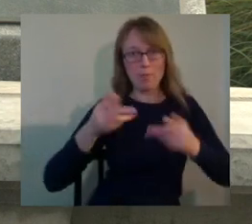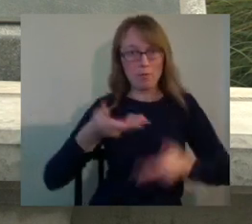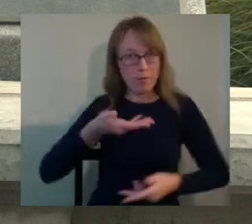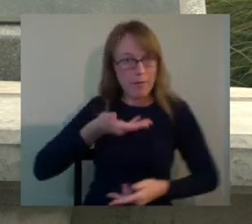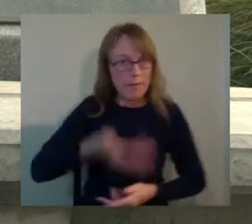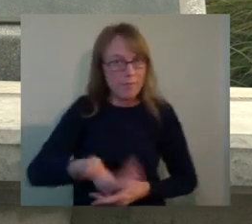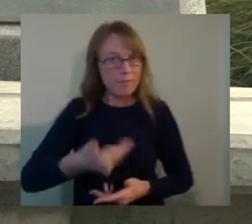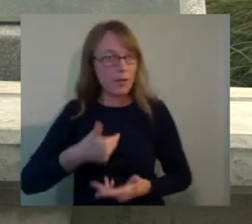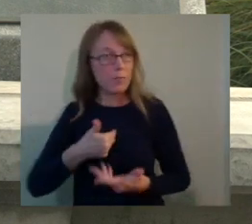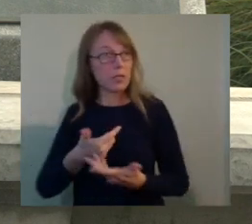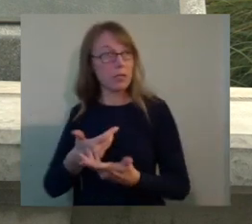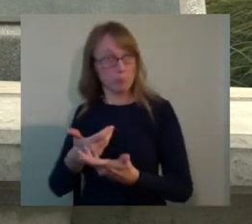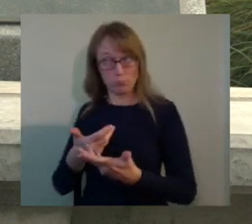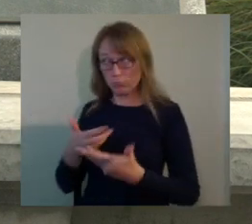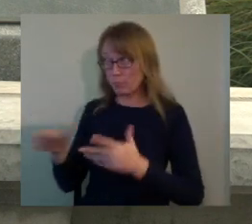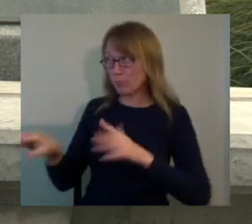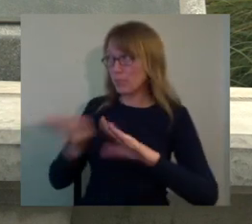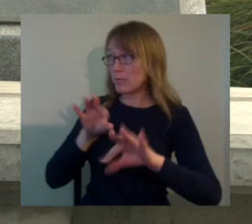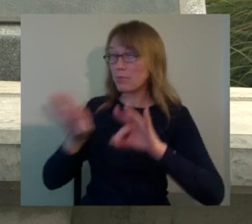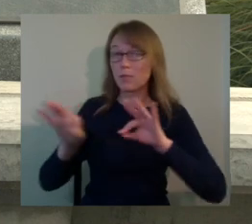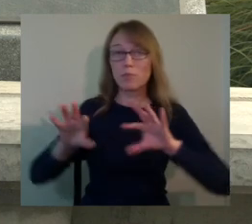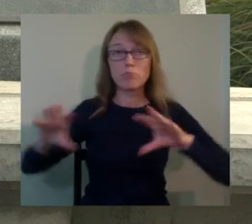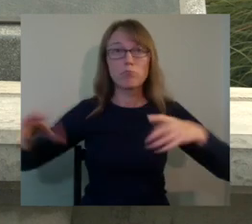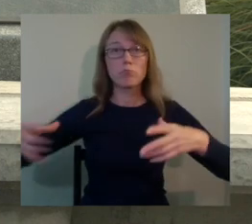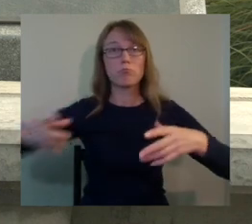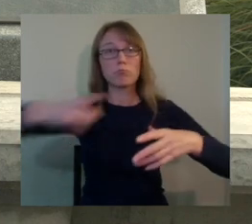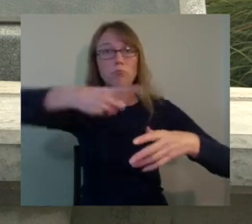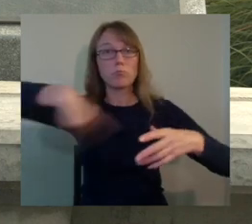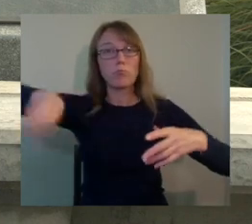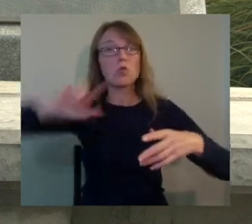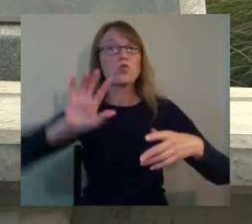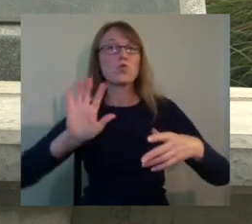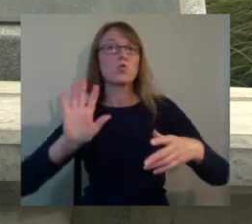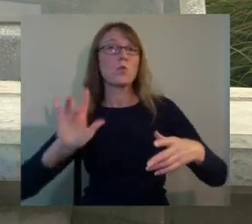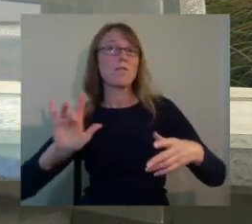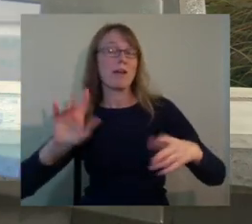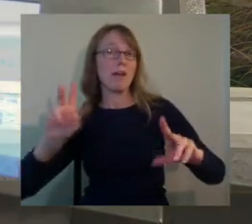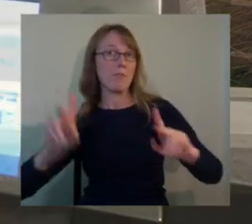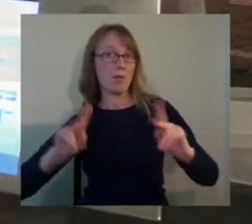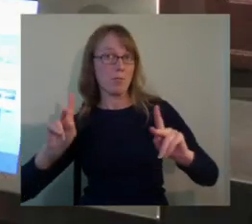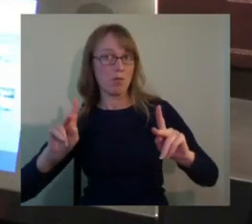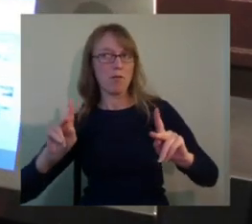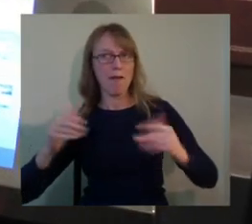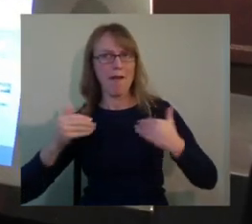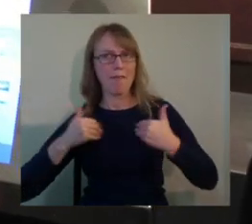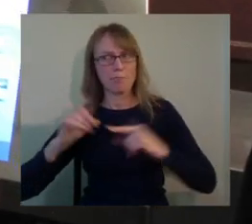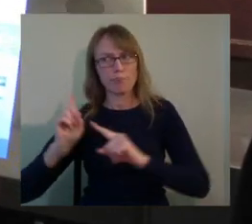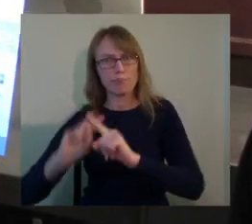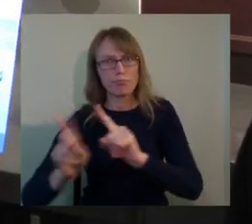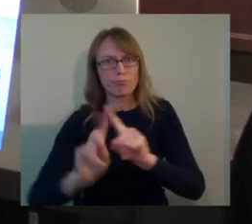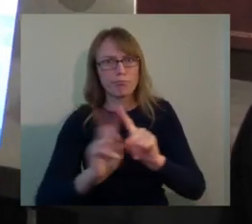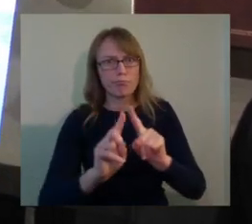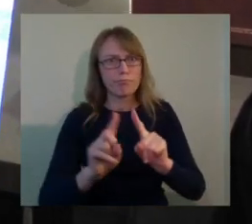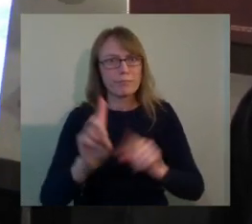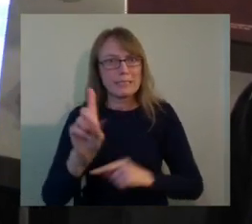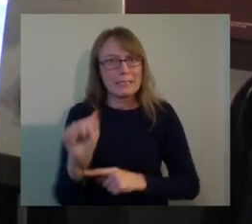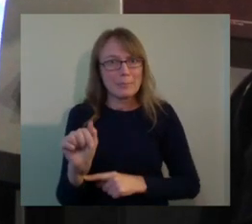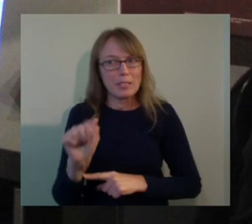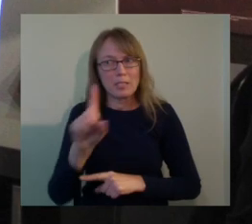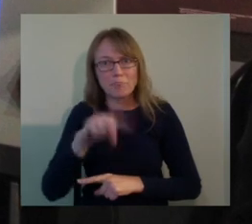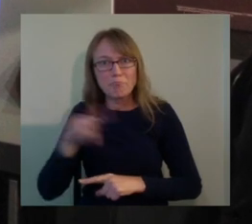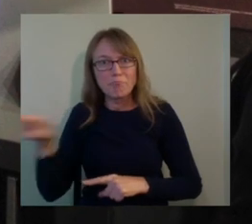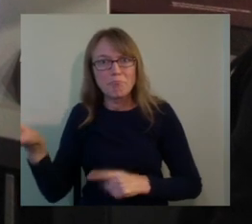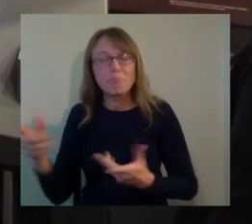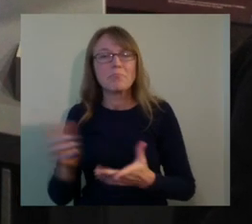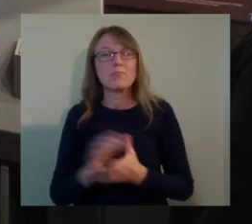approximately 25 people who had a vast degree, vast variation in their disabilities. We had people who had